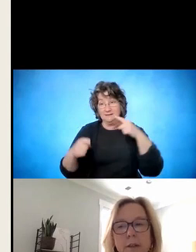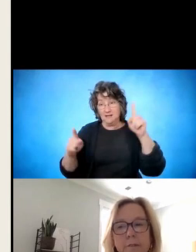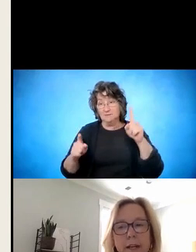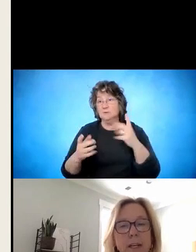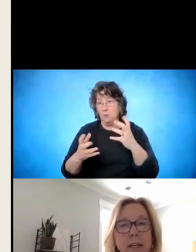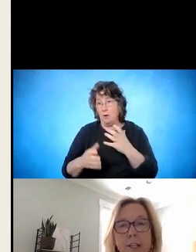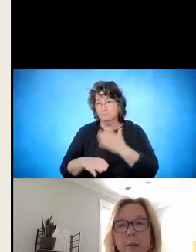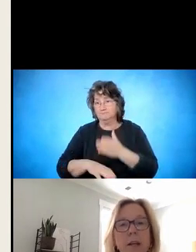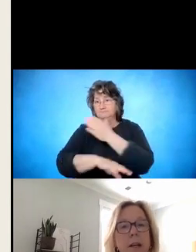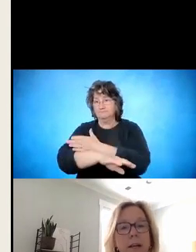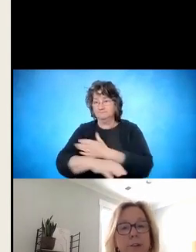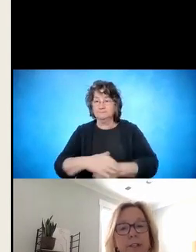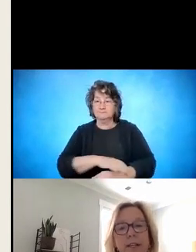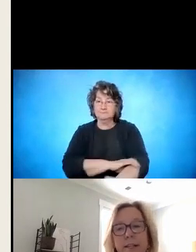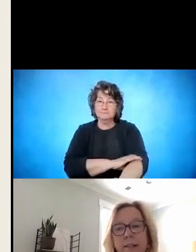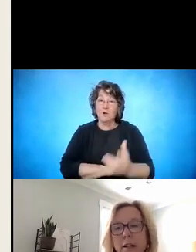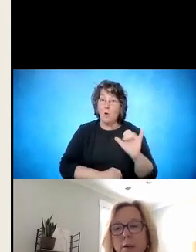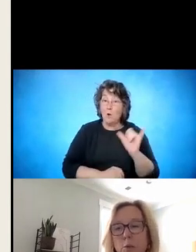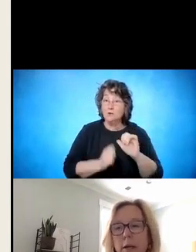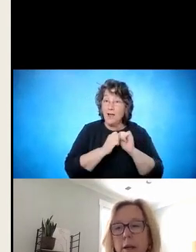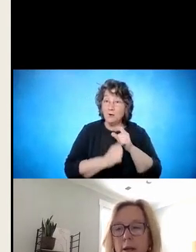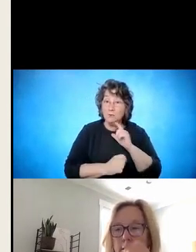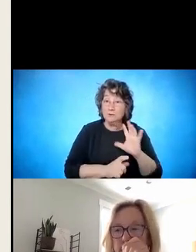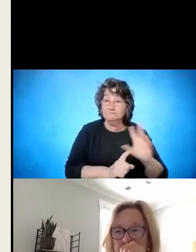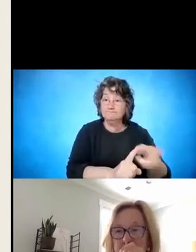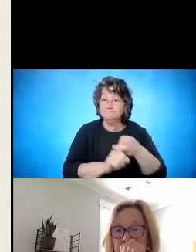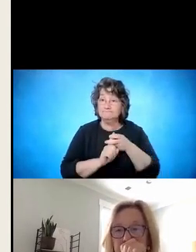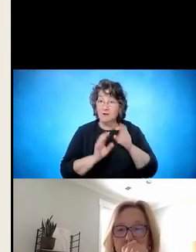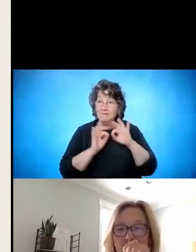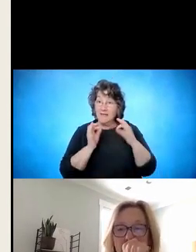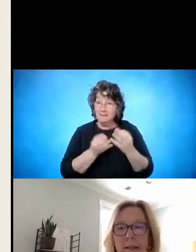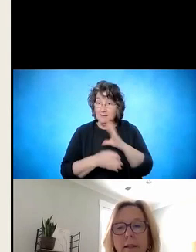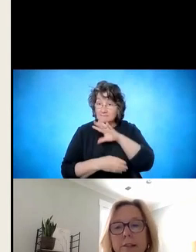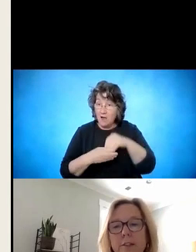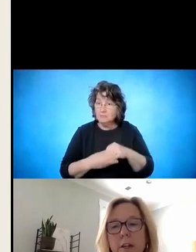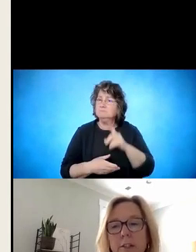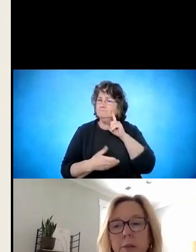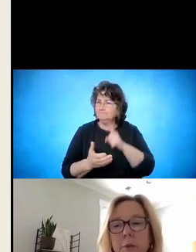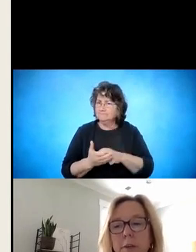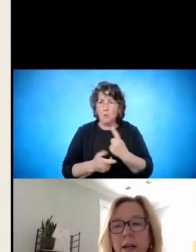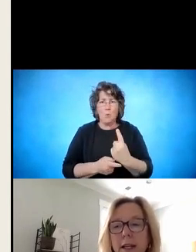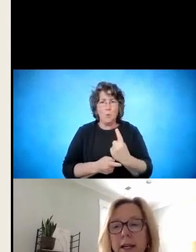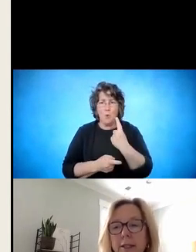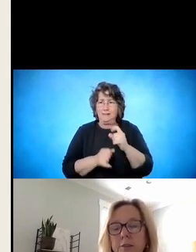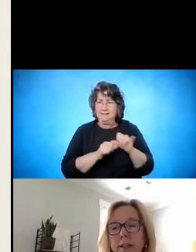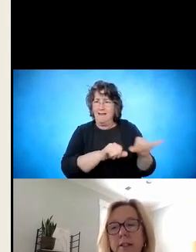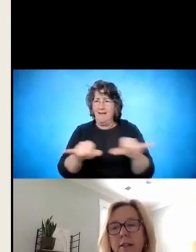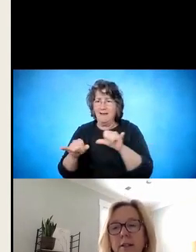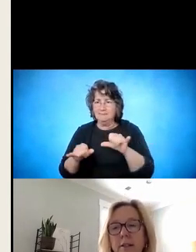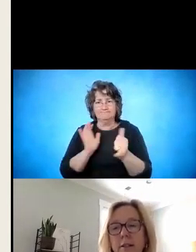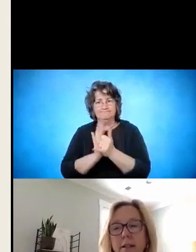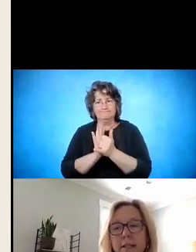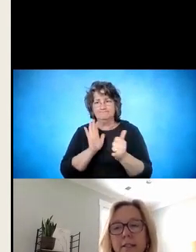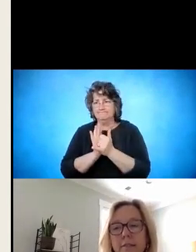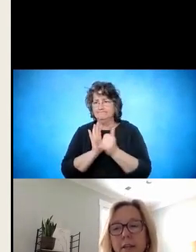student and family engagement, understanding one size doesn't fit all and the last strategy we want to highlight is really to